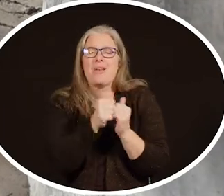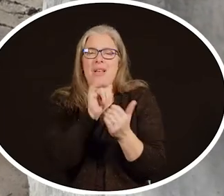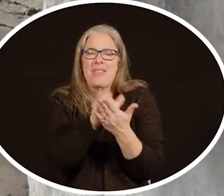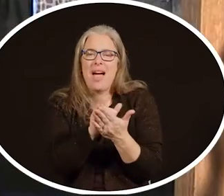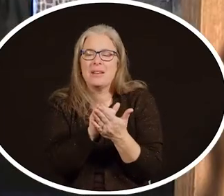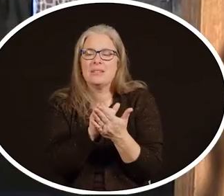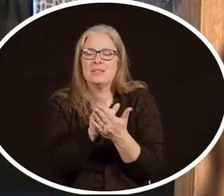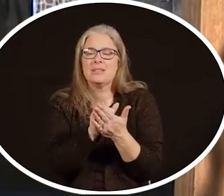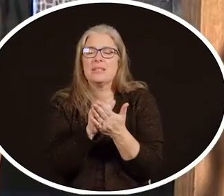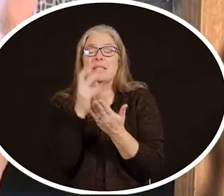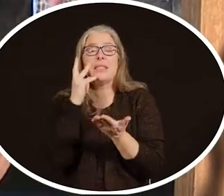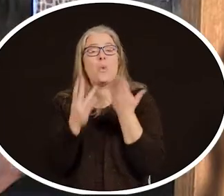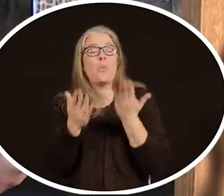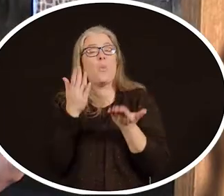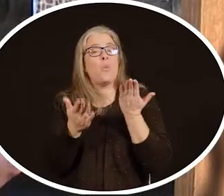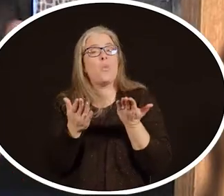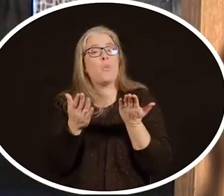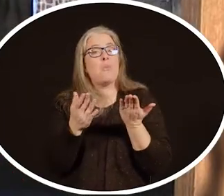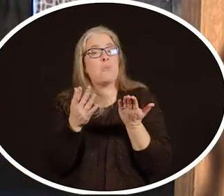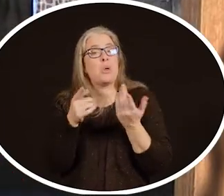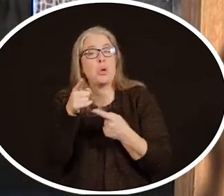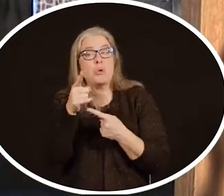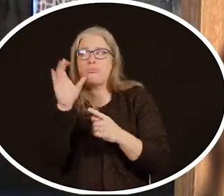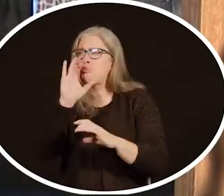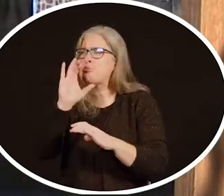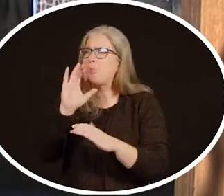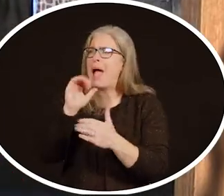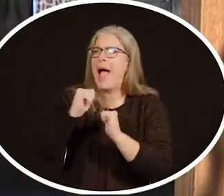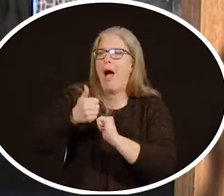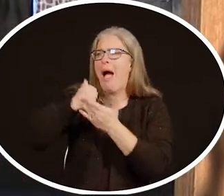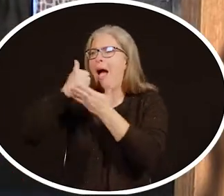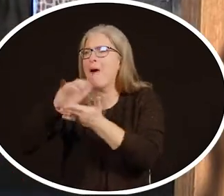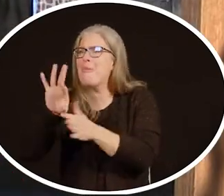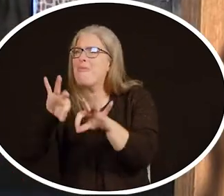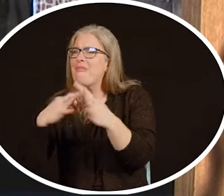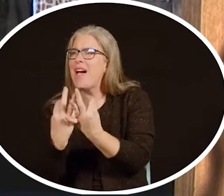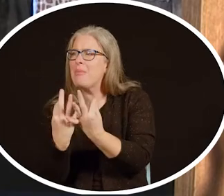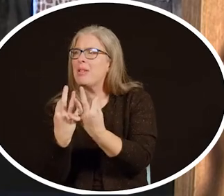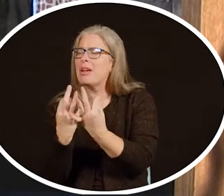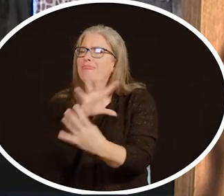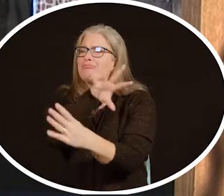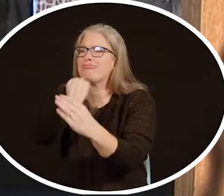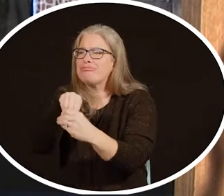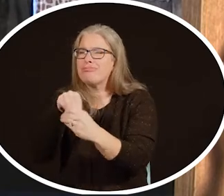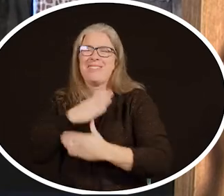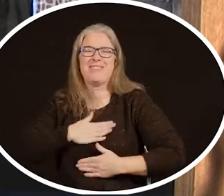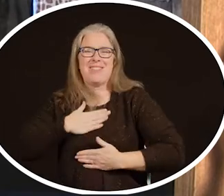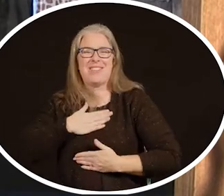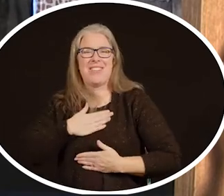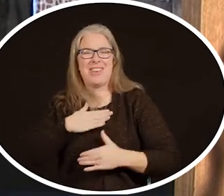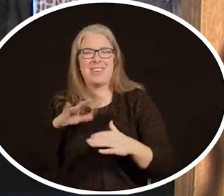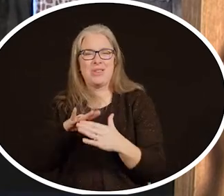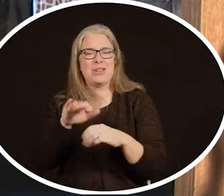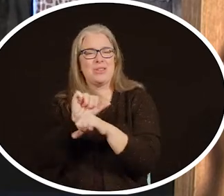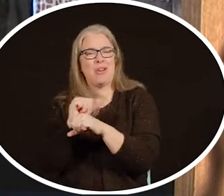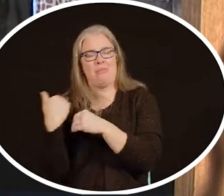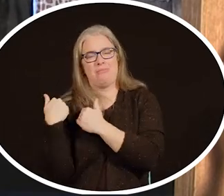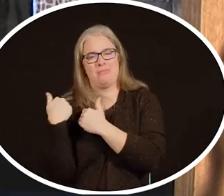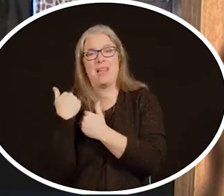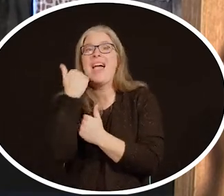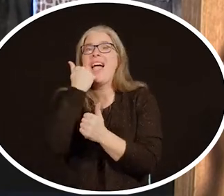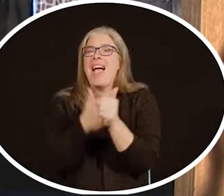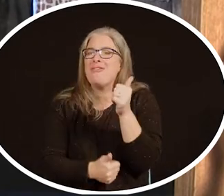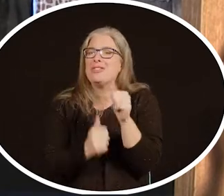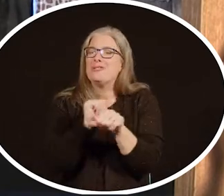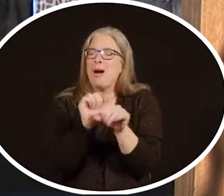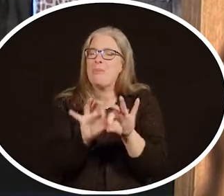it. So see what jobs you can learn to do today to help your family out and have some fun doing a job. Every